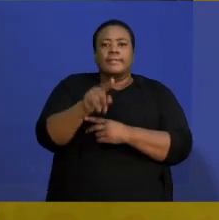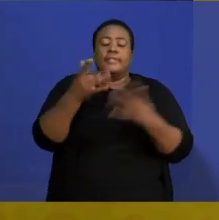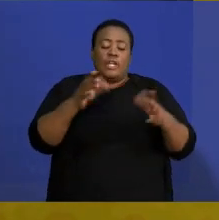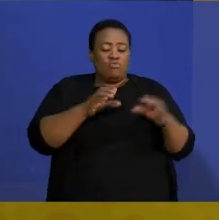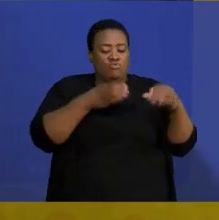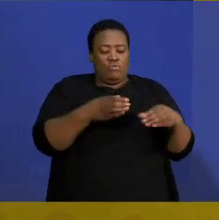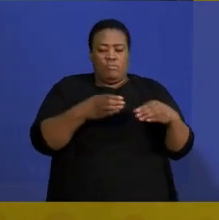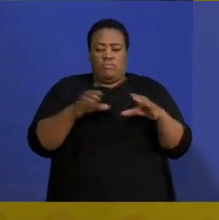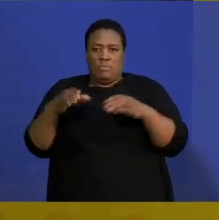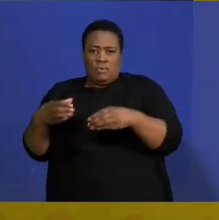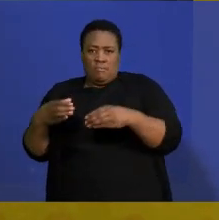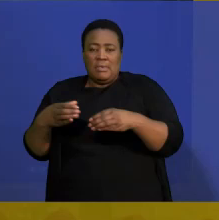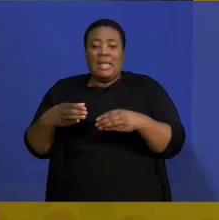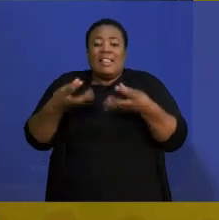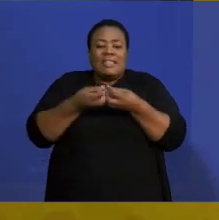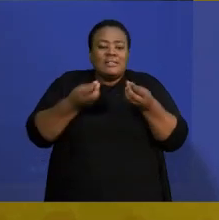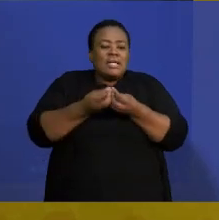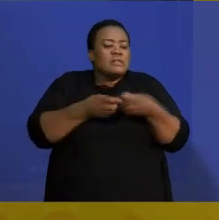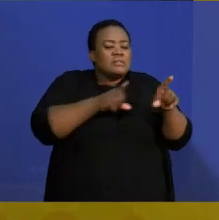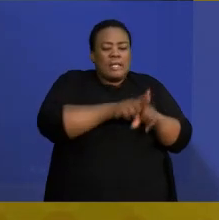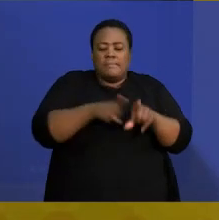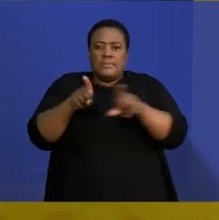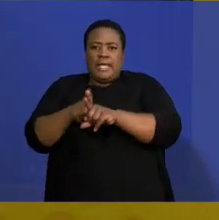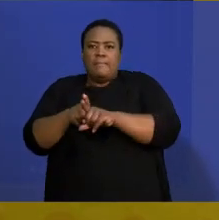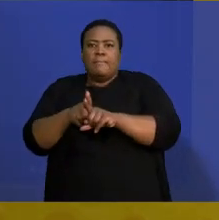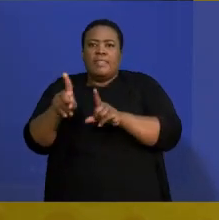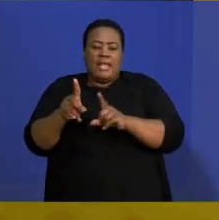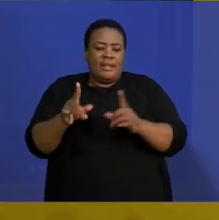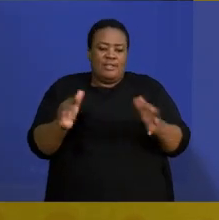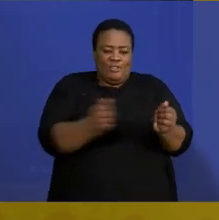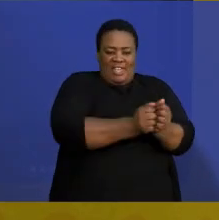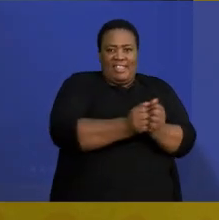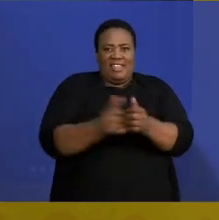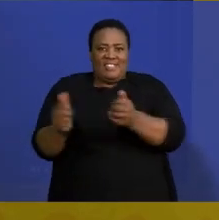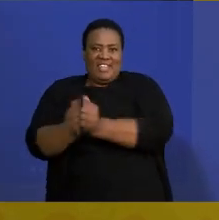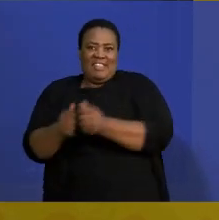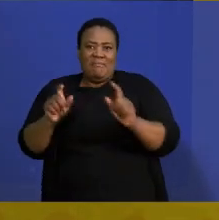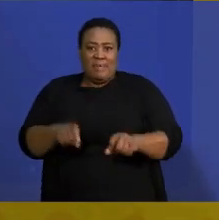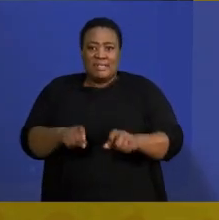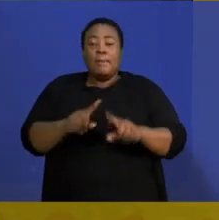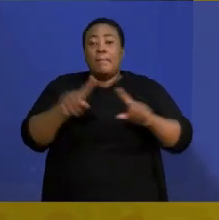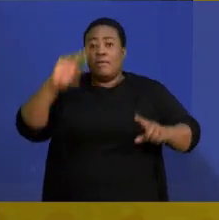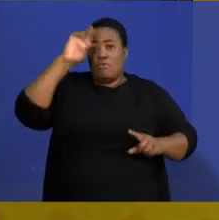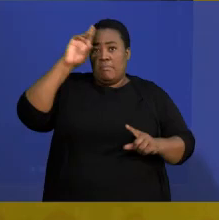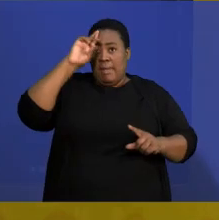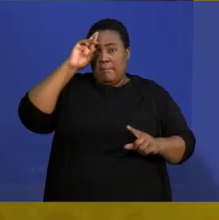you take things that have common factors and put them together. But remember, your signs always need to be